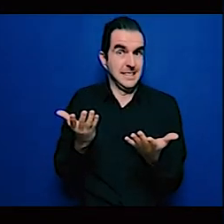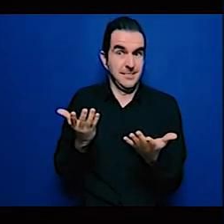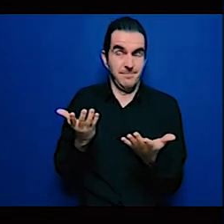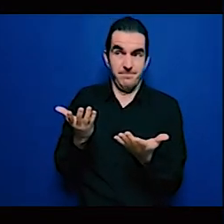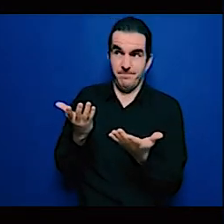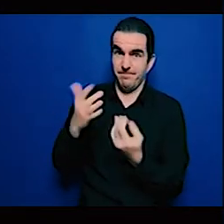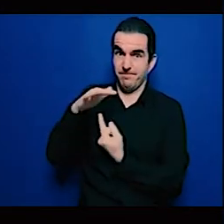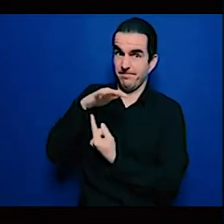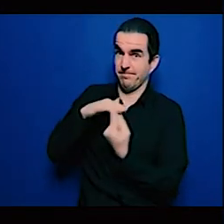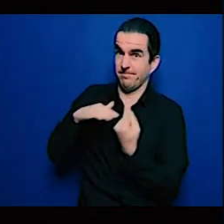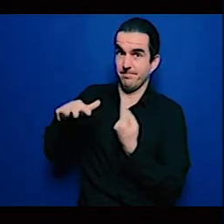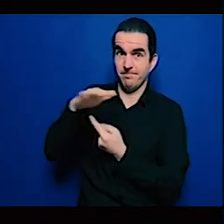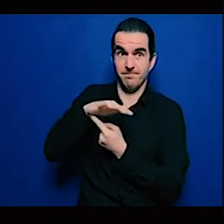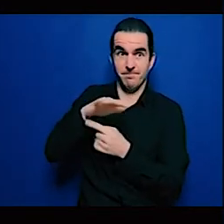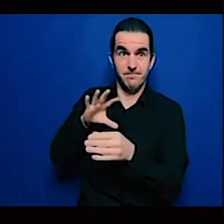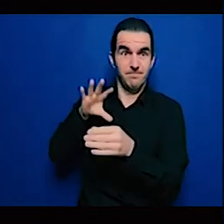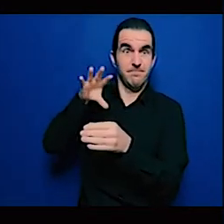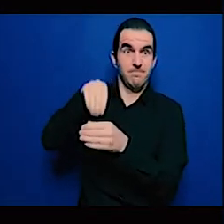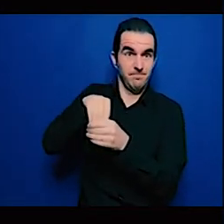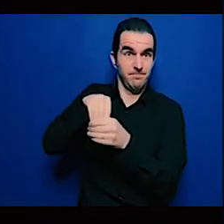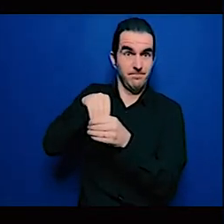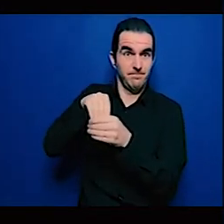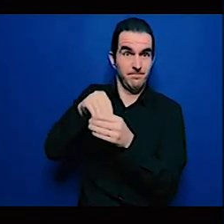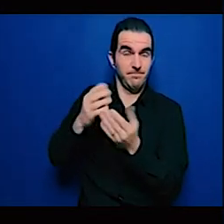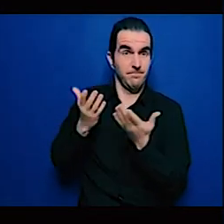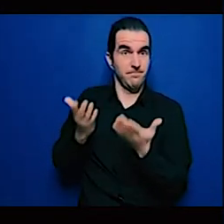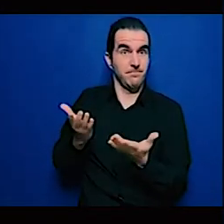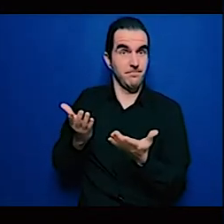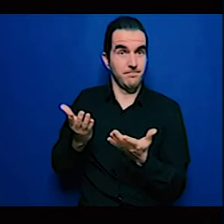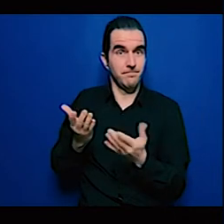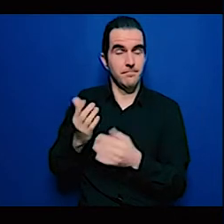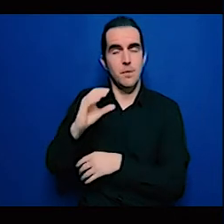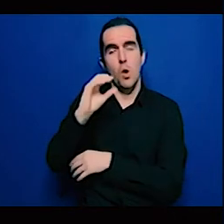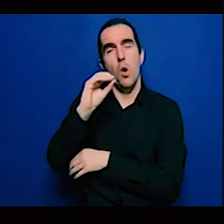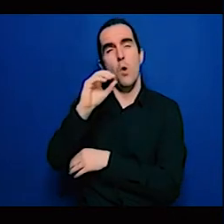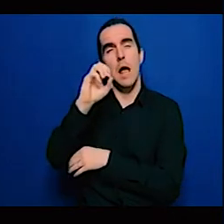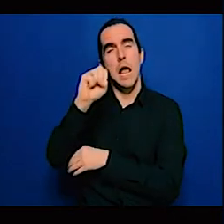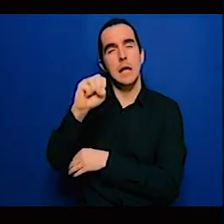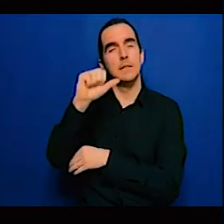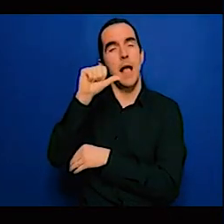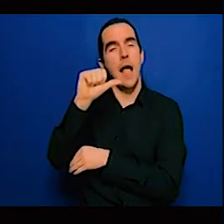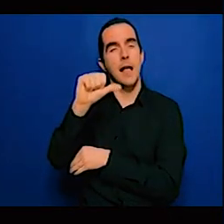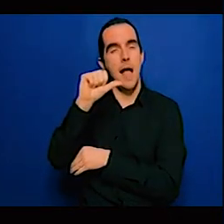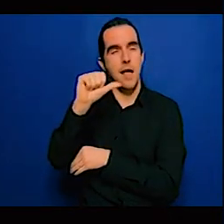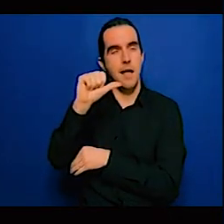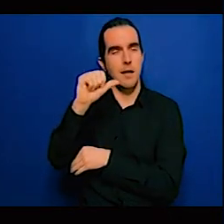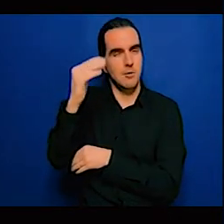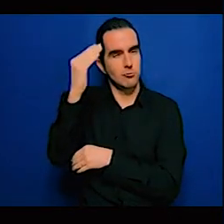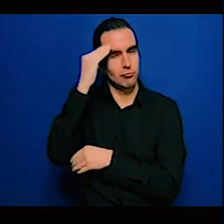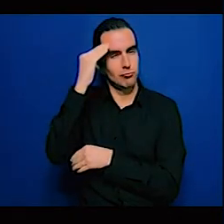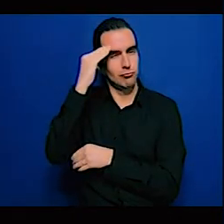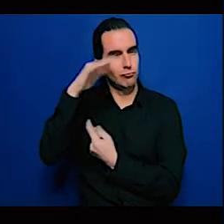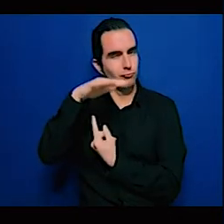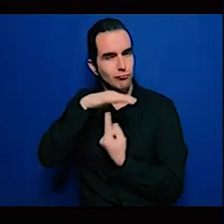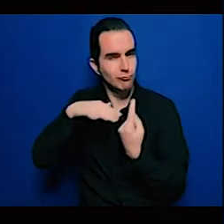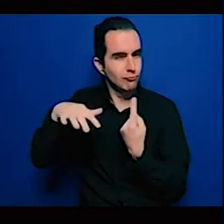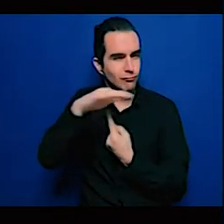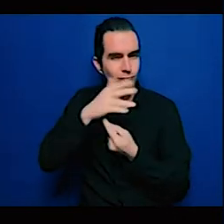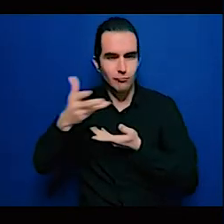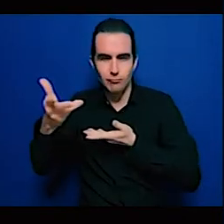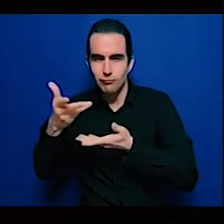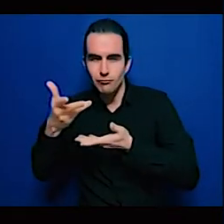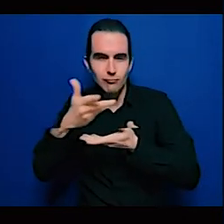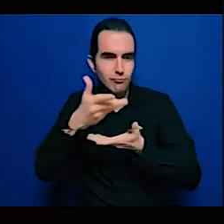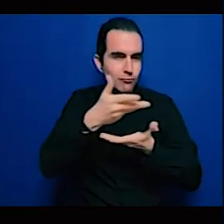Network in various clusters that are important for Africa's peace development